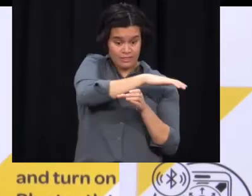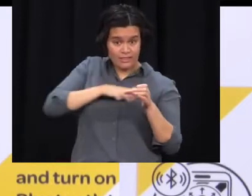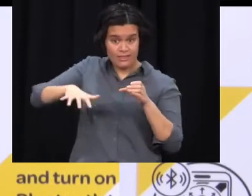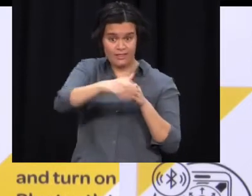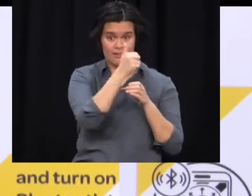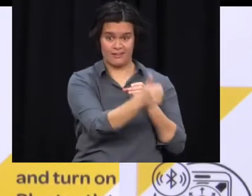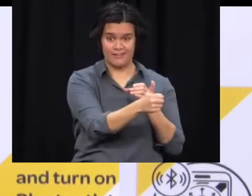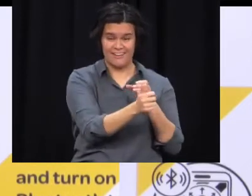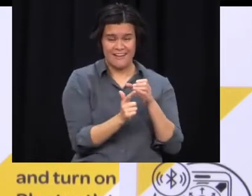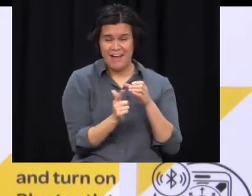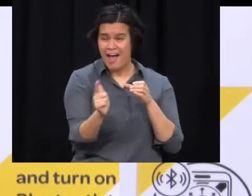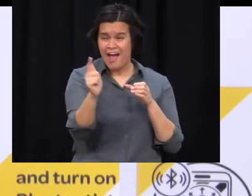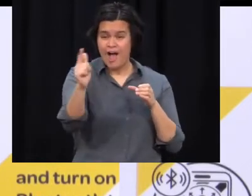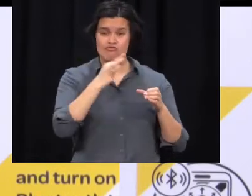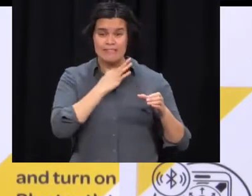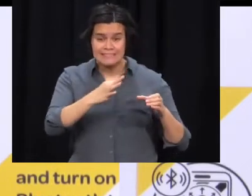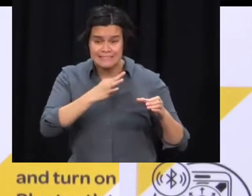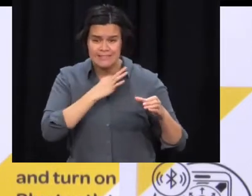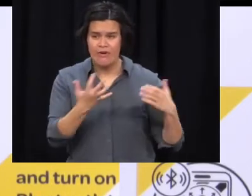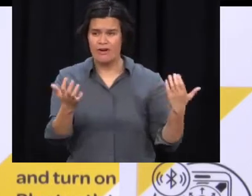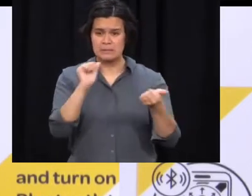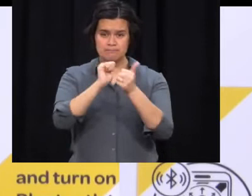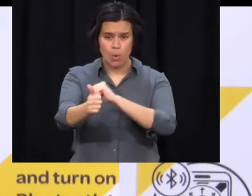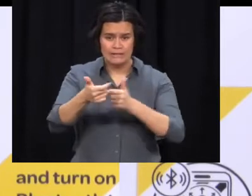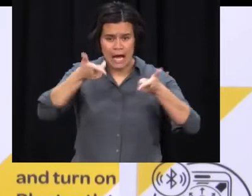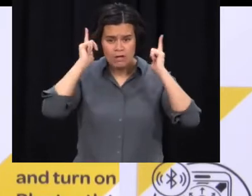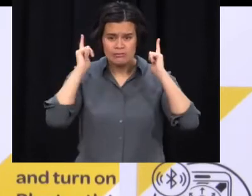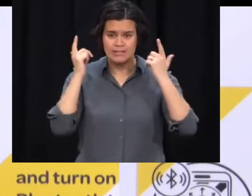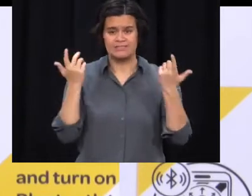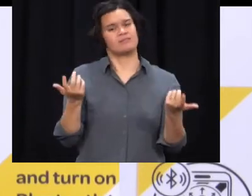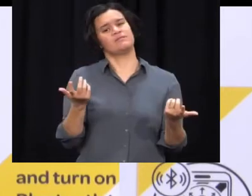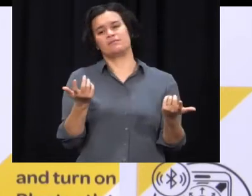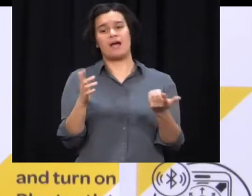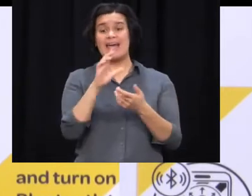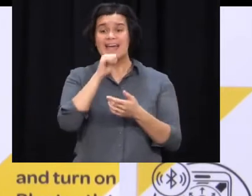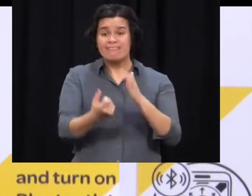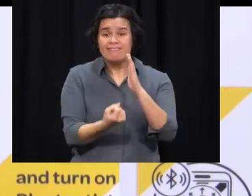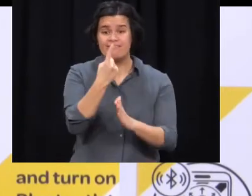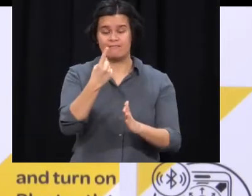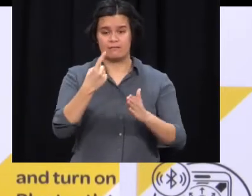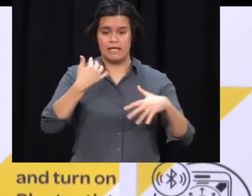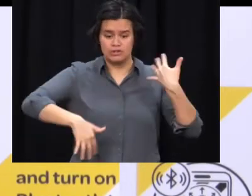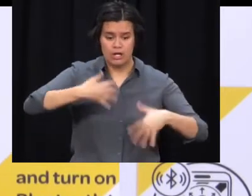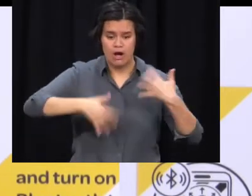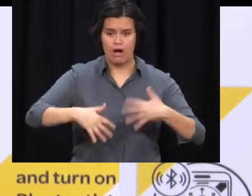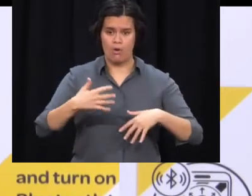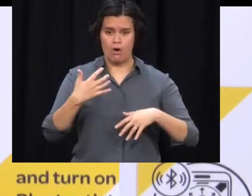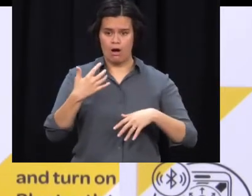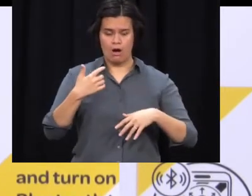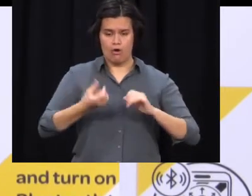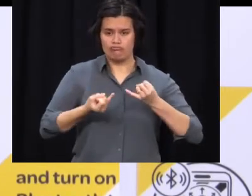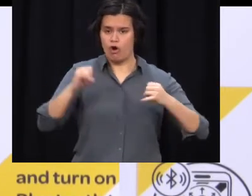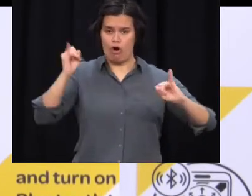risky that might then result in you needing to get assistance. Can I ask you a question also about vaccination rates in prisons too?